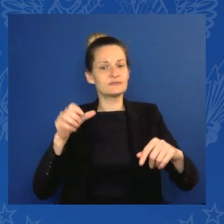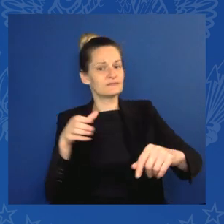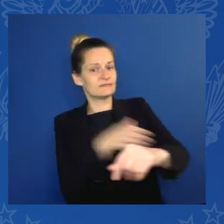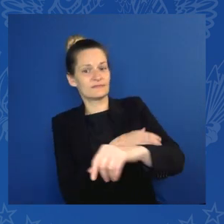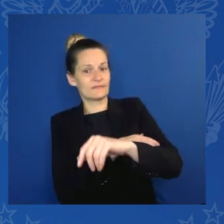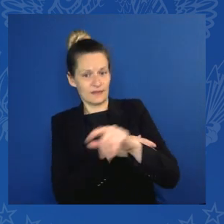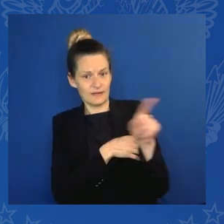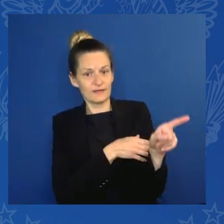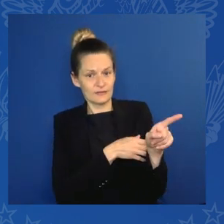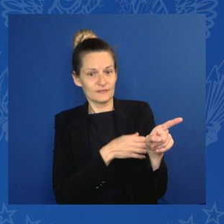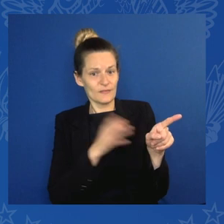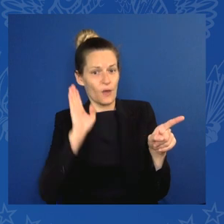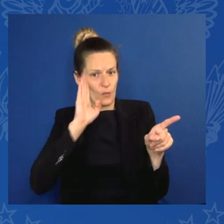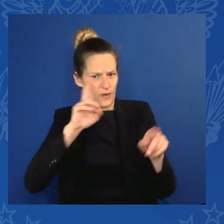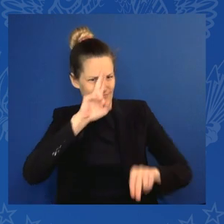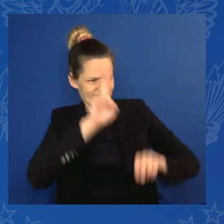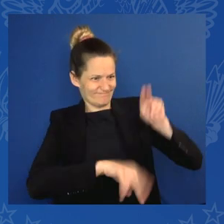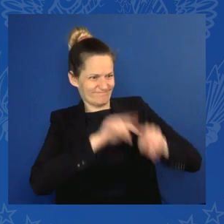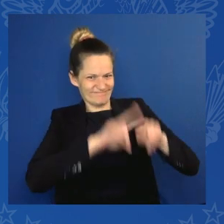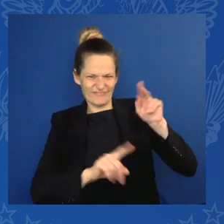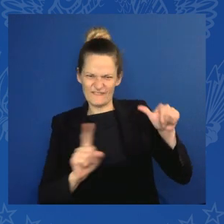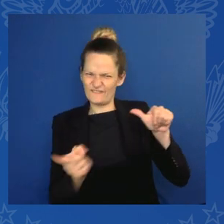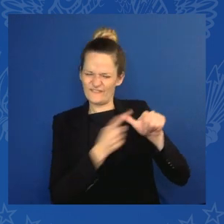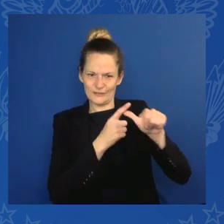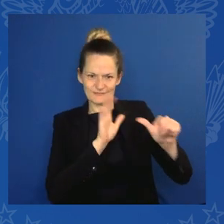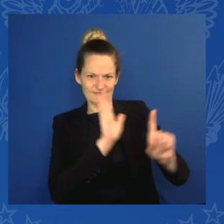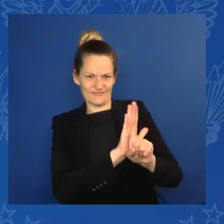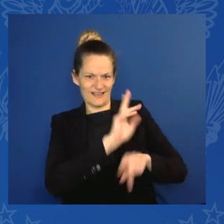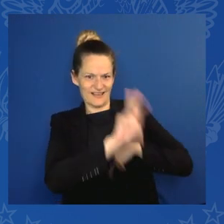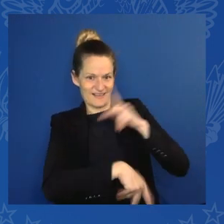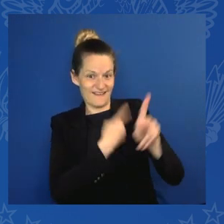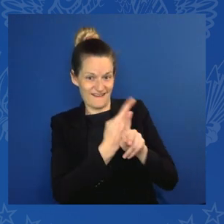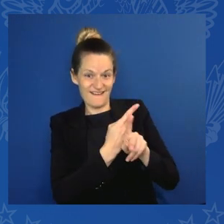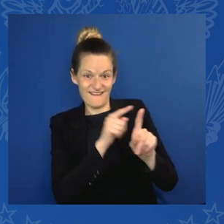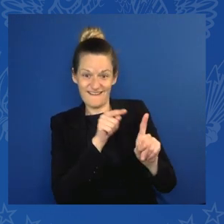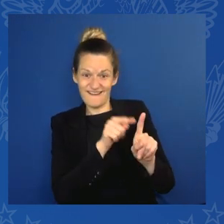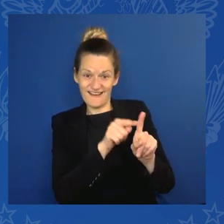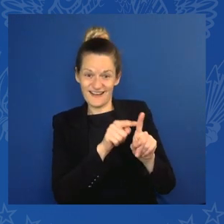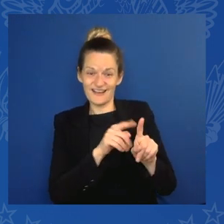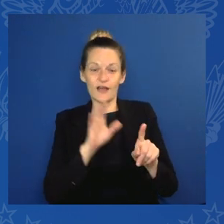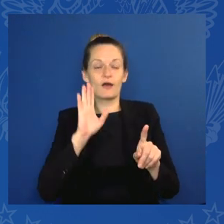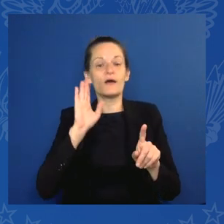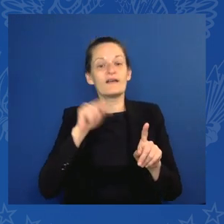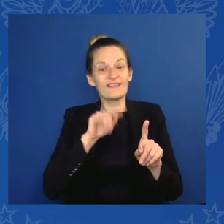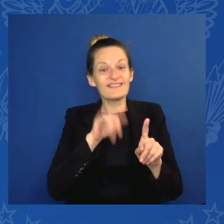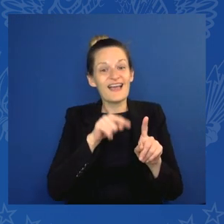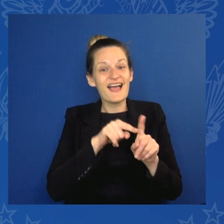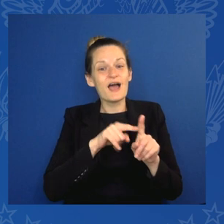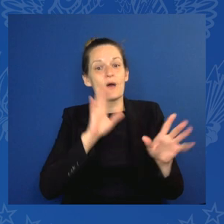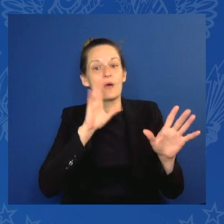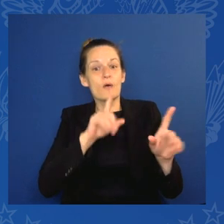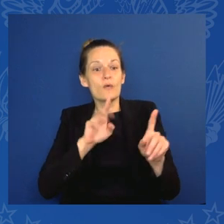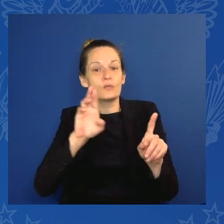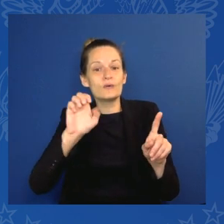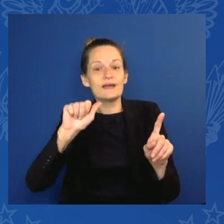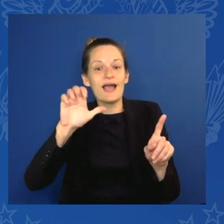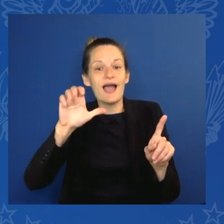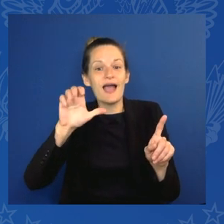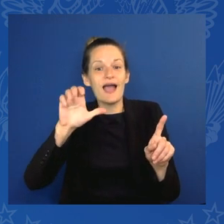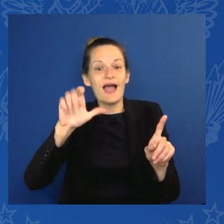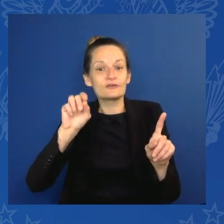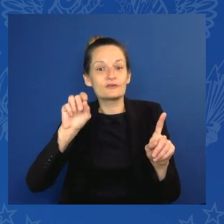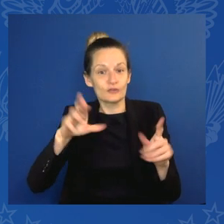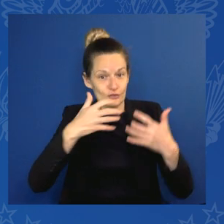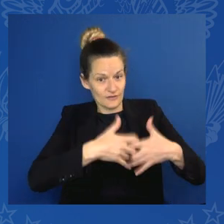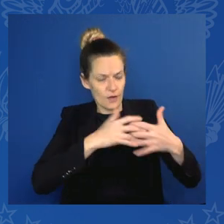online zero emission nuclear energy to Europe faster, more cheaply, and more efficiently. The U.S. government is helping advance